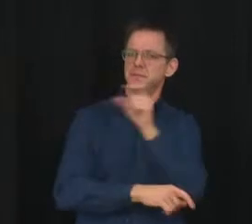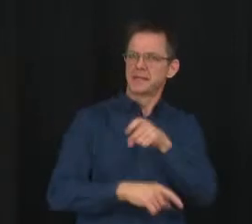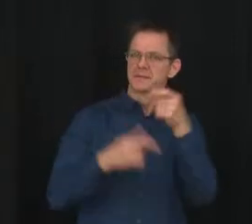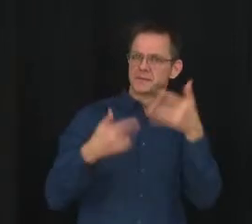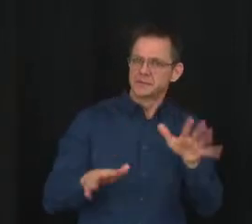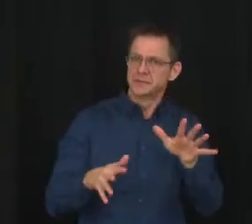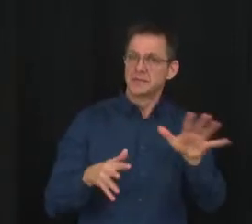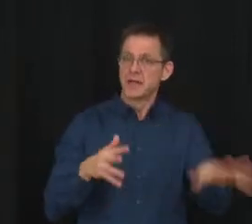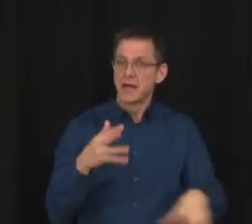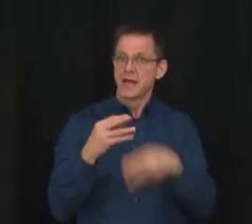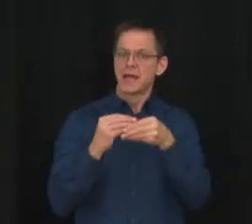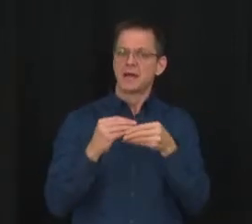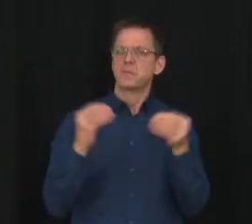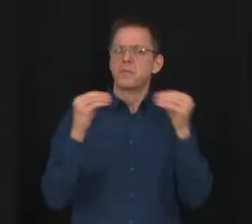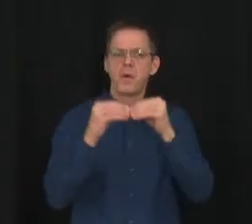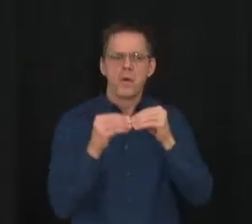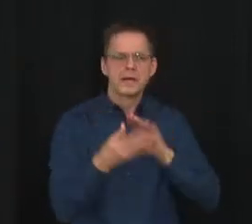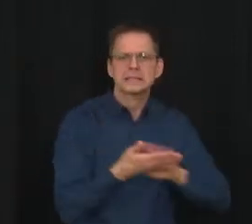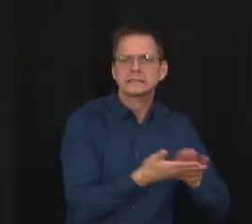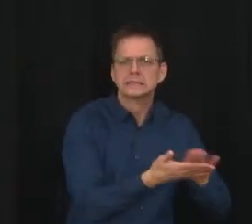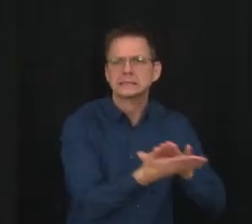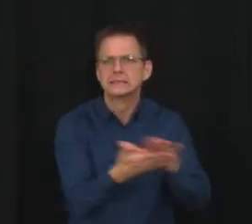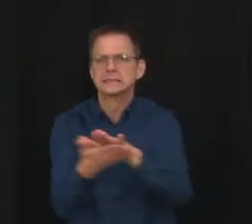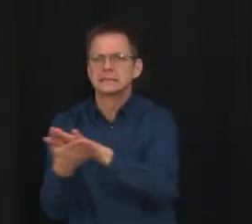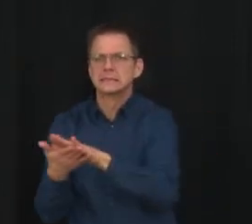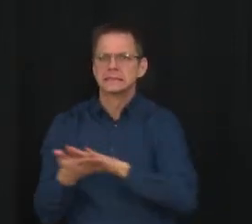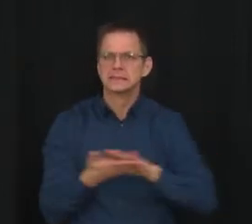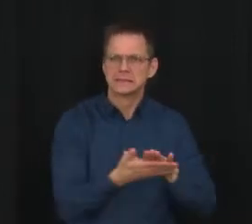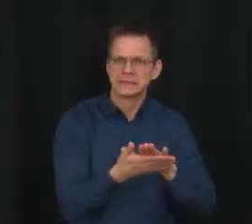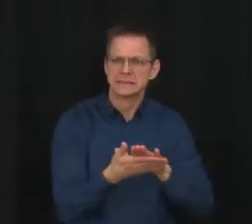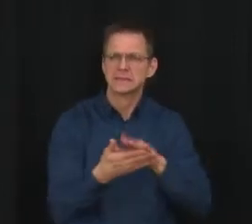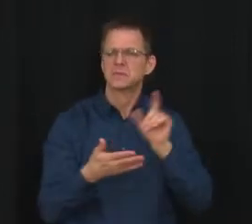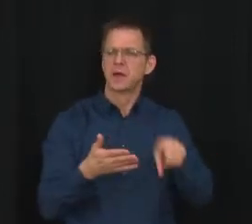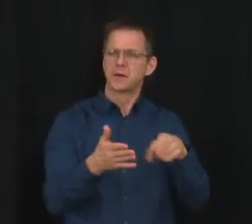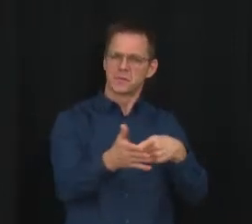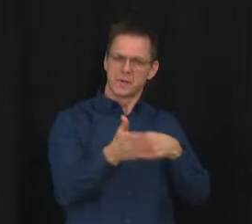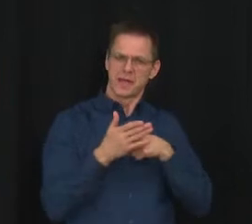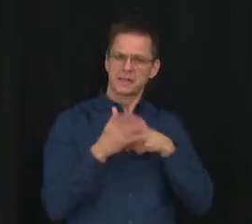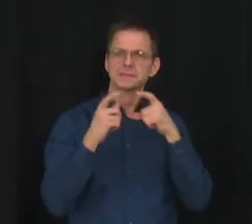carefully at information from school authorities, as well as health data.